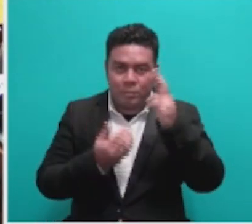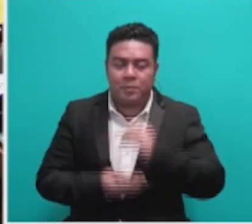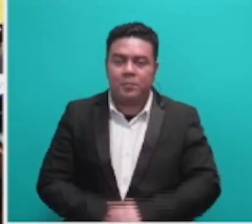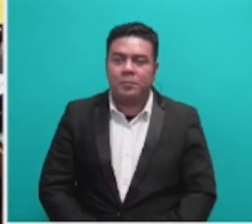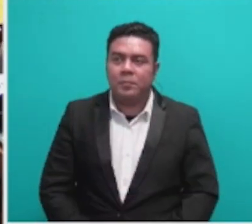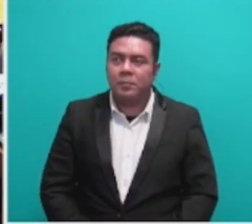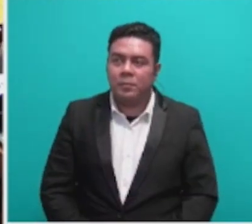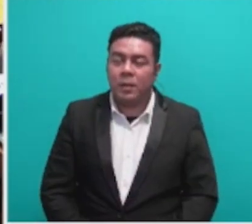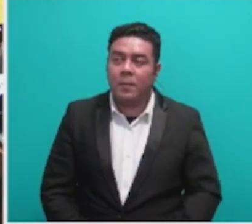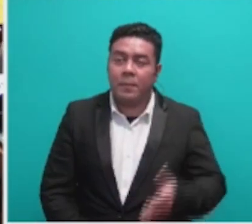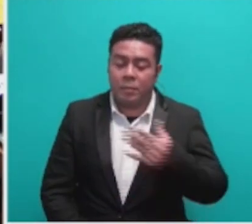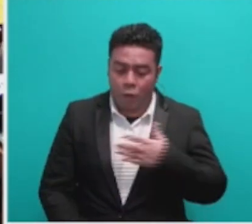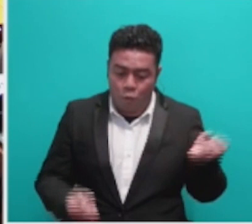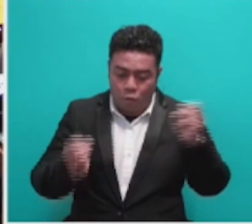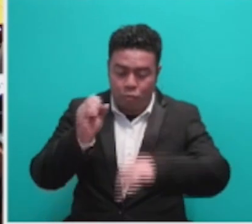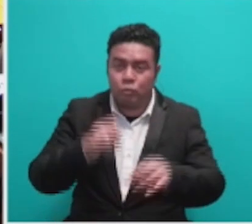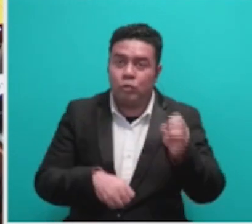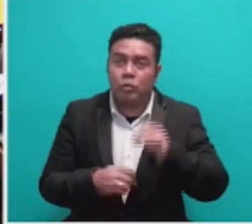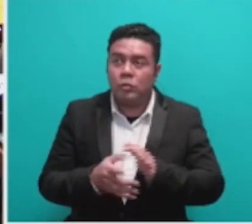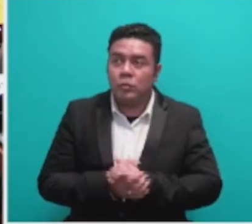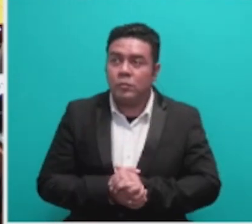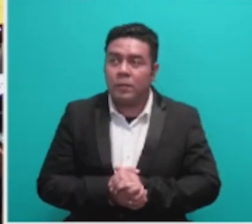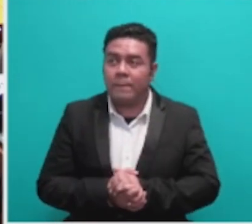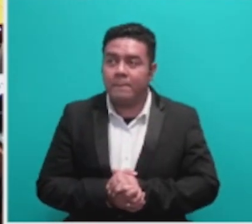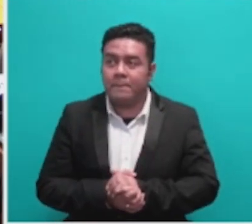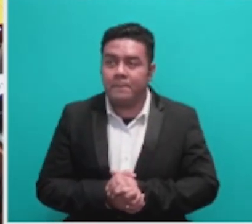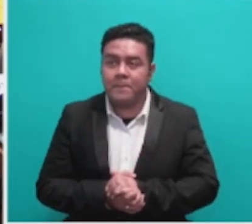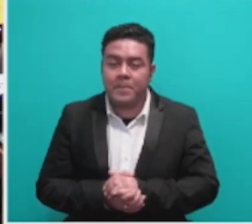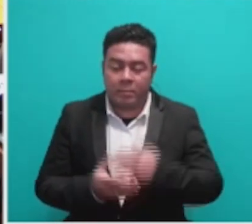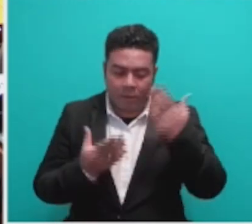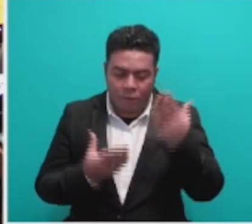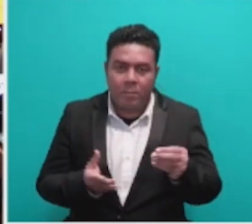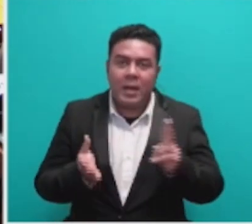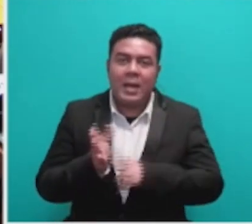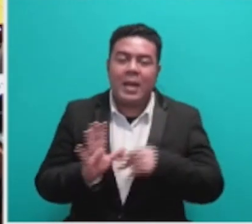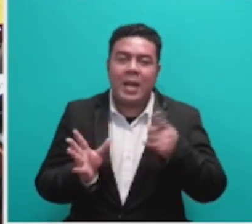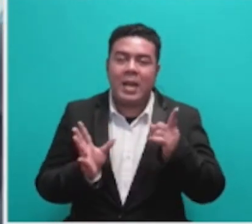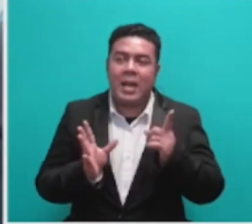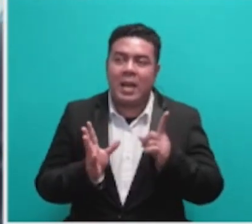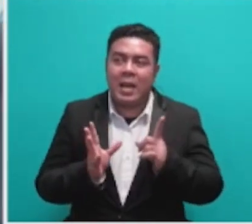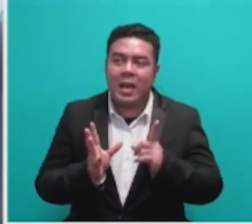The contributions from Honourable Maupoto was relevant.